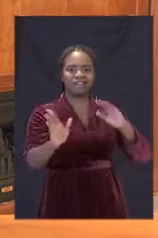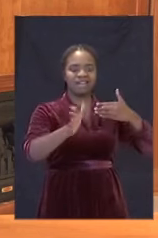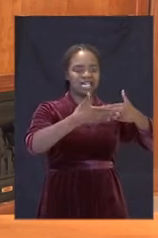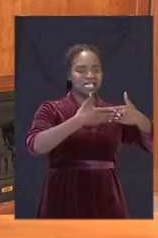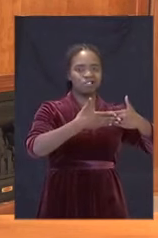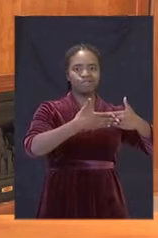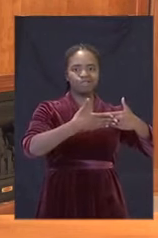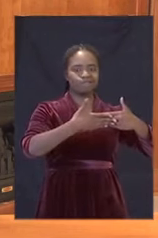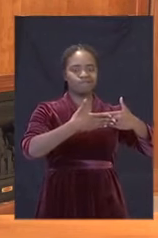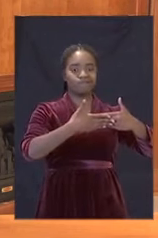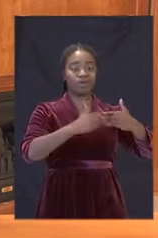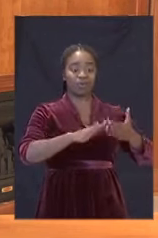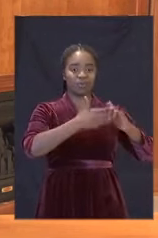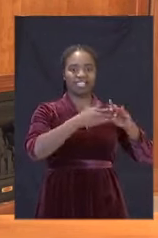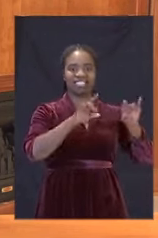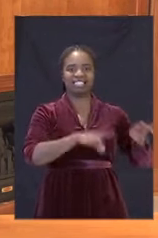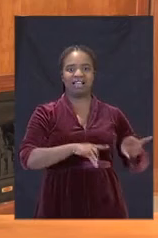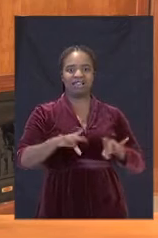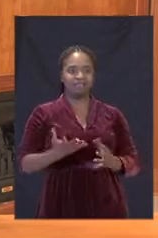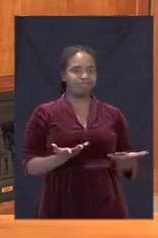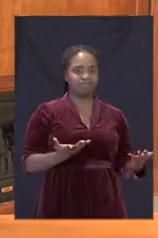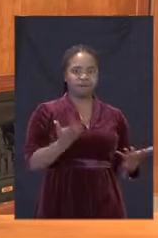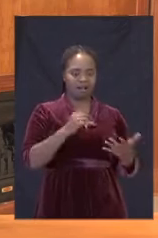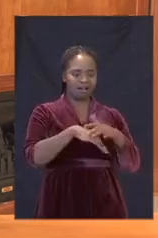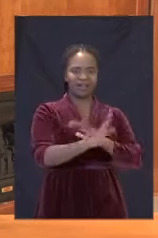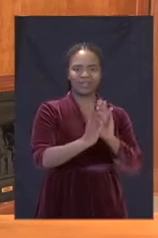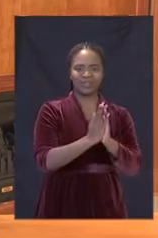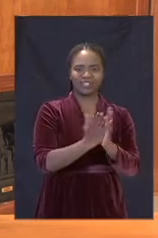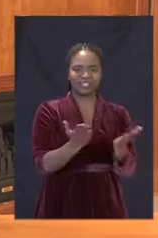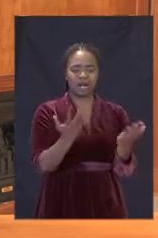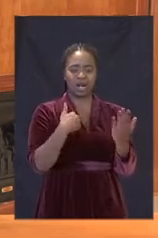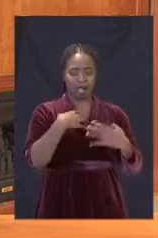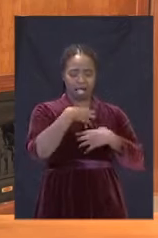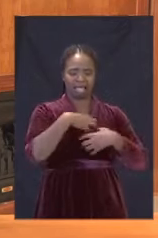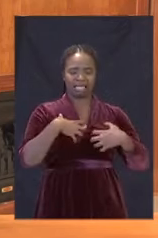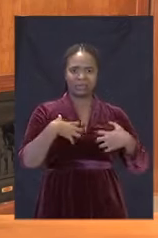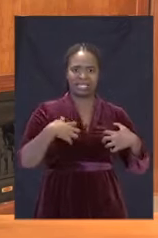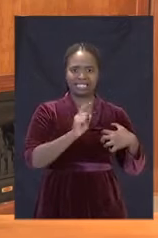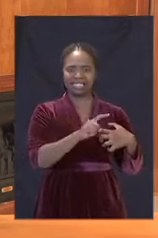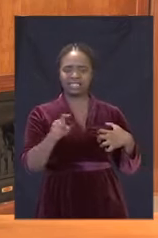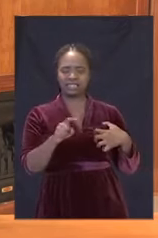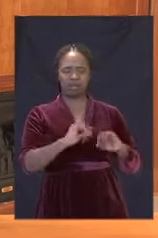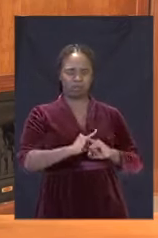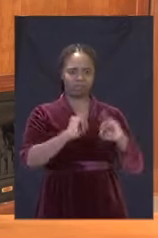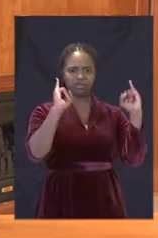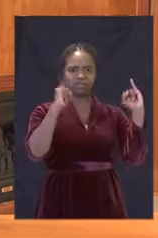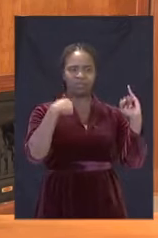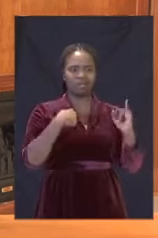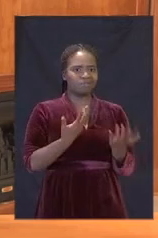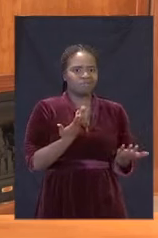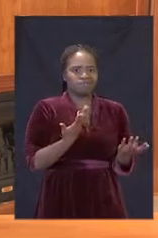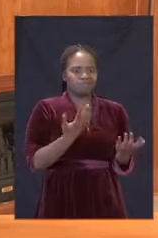faith community and that this has worsened the distress of communities who are unable